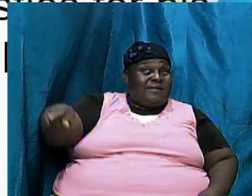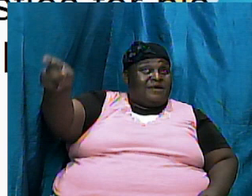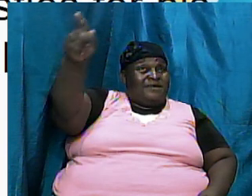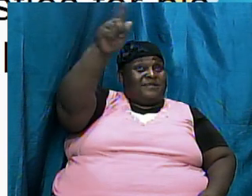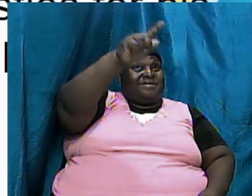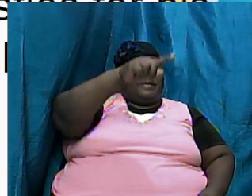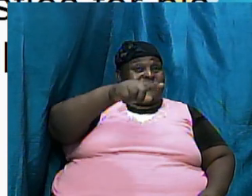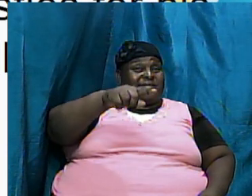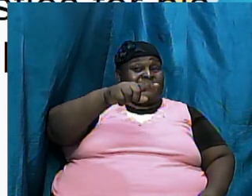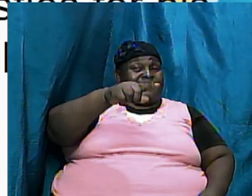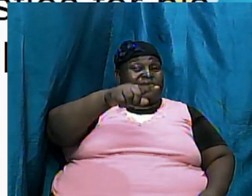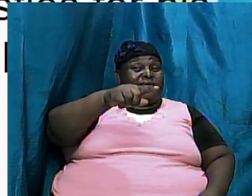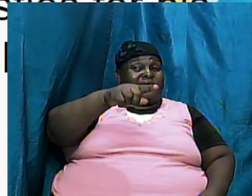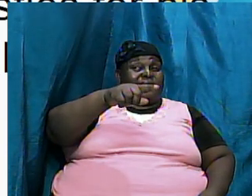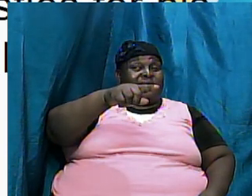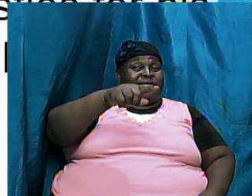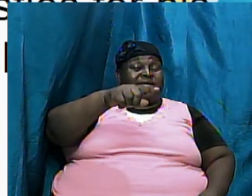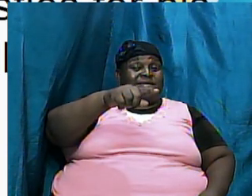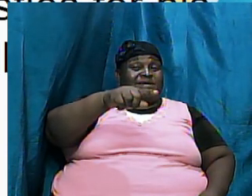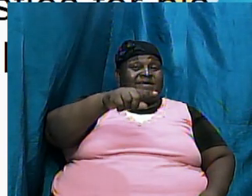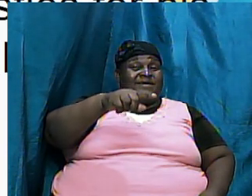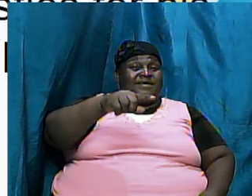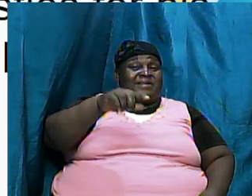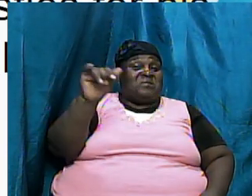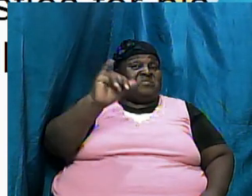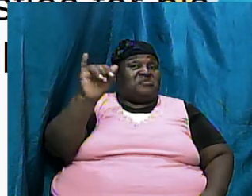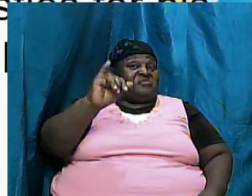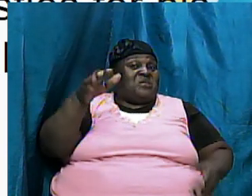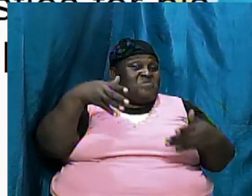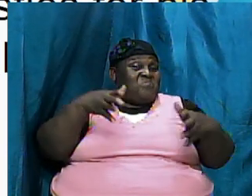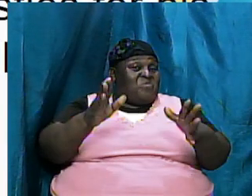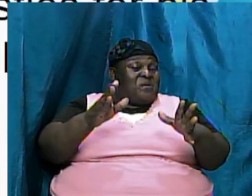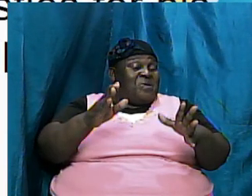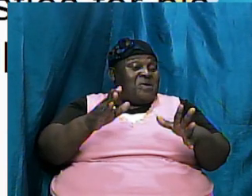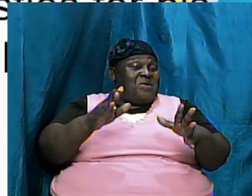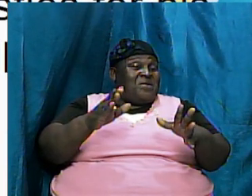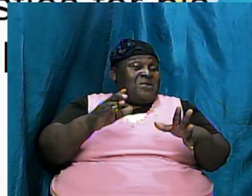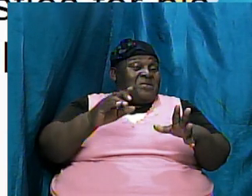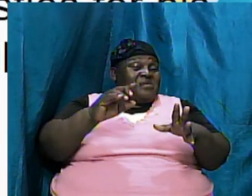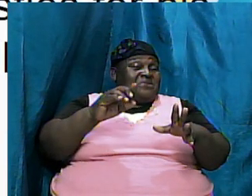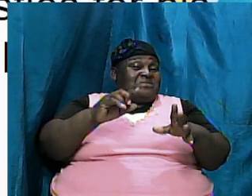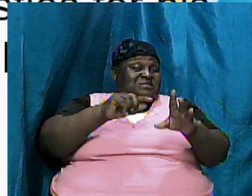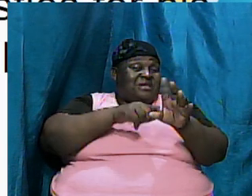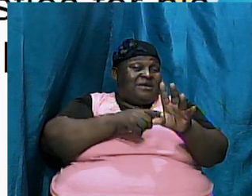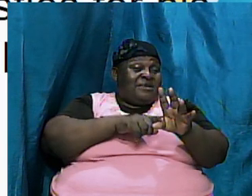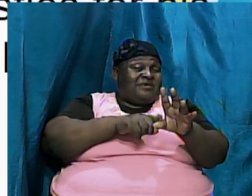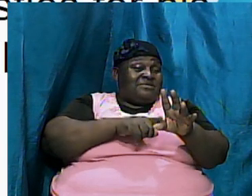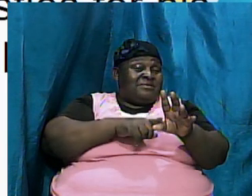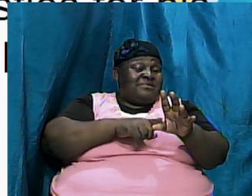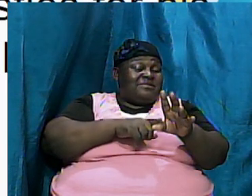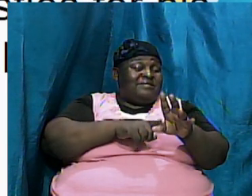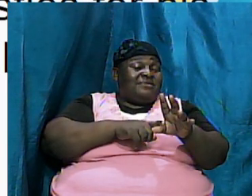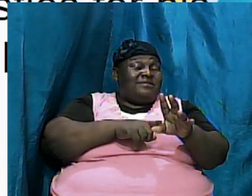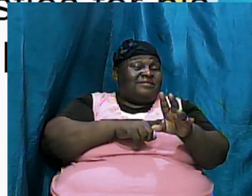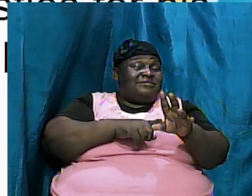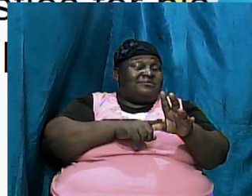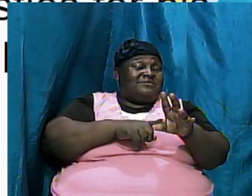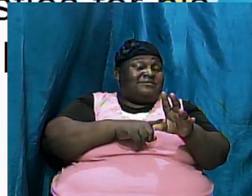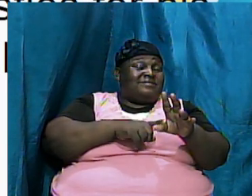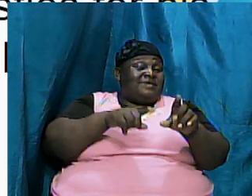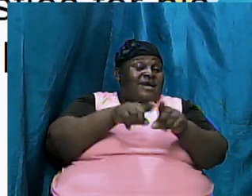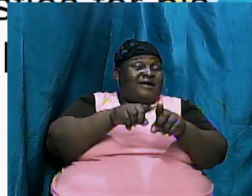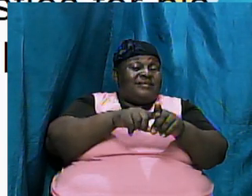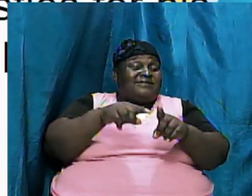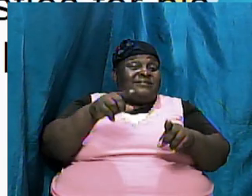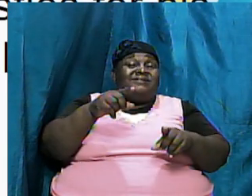goes in a circle and comes right back to the same point same way how it started that is the way that he continues to operate as we speak today